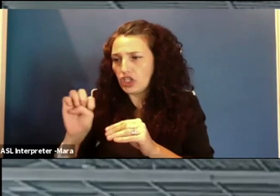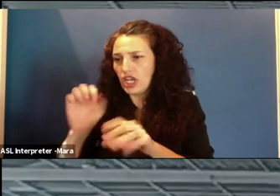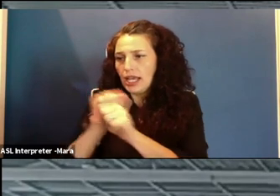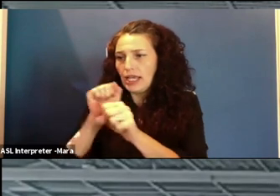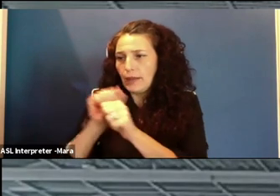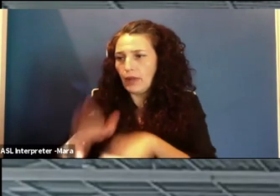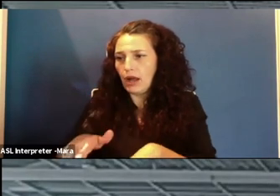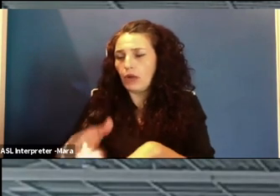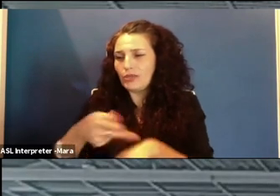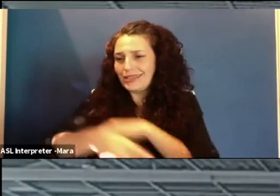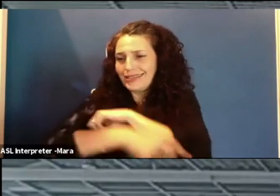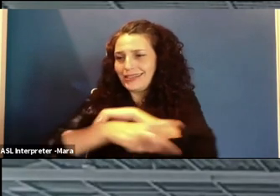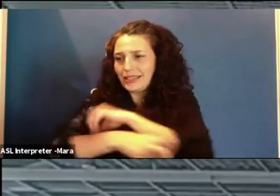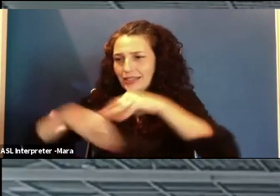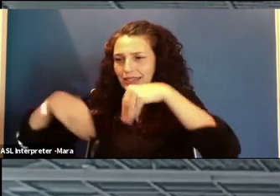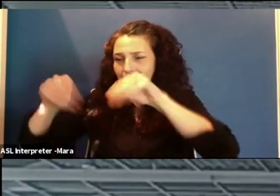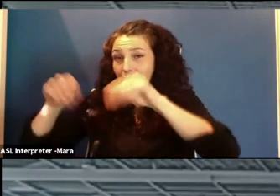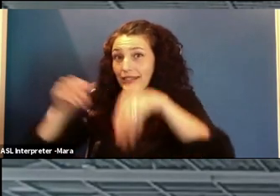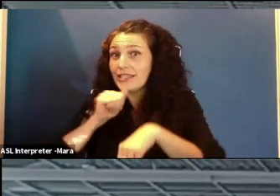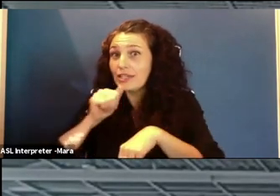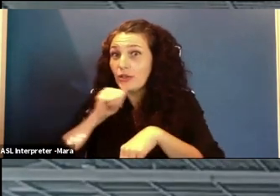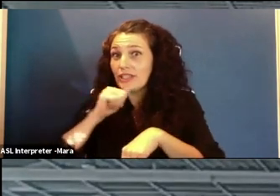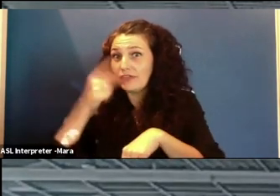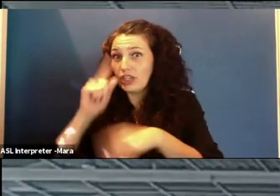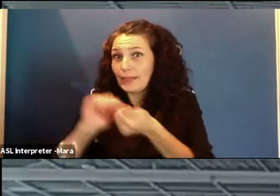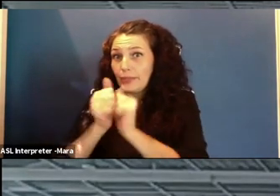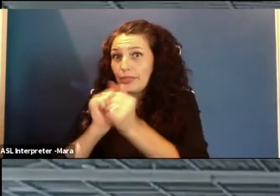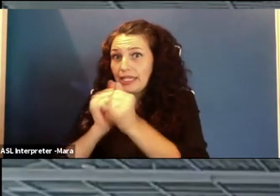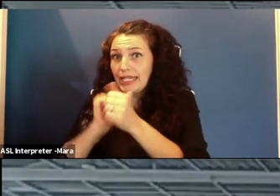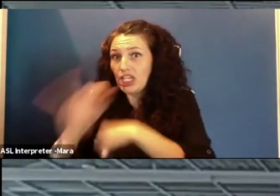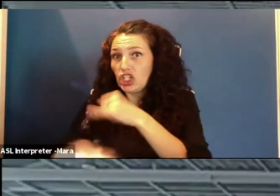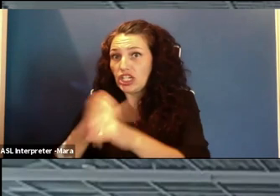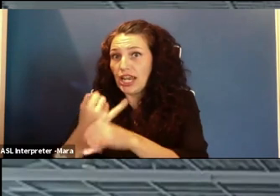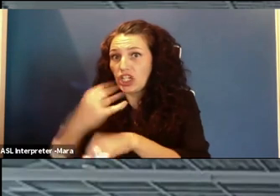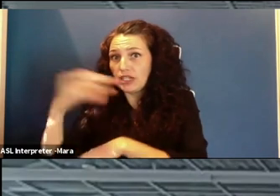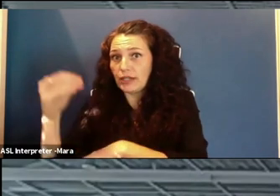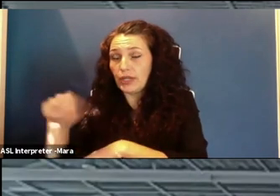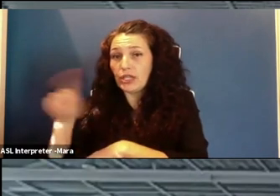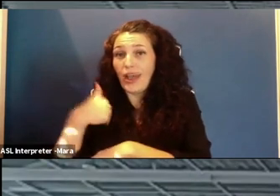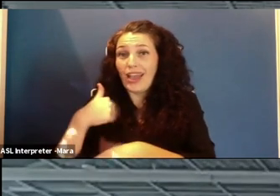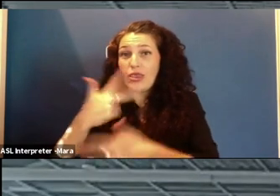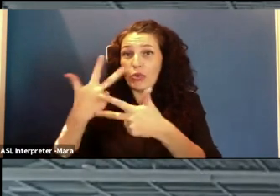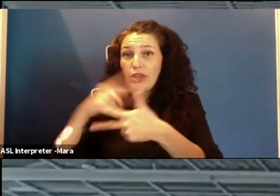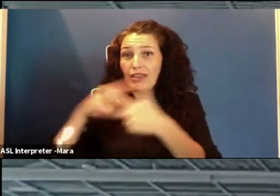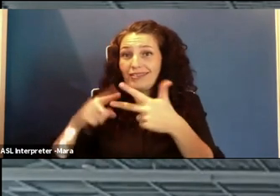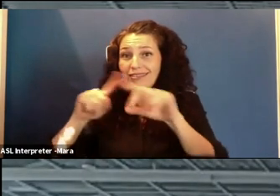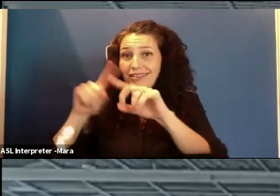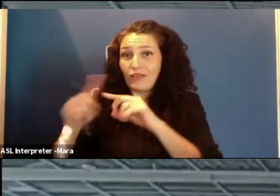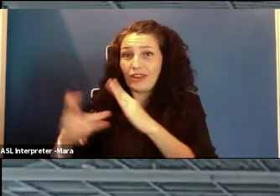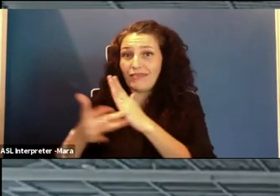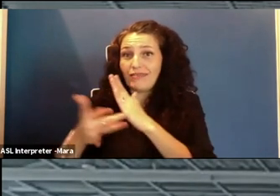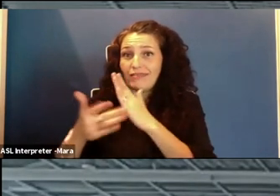entity. In that situation, I had three different devices to analyze that had more than